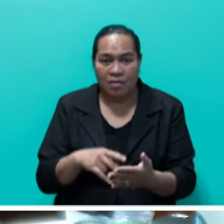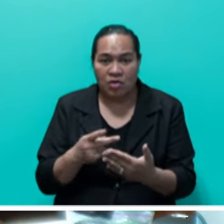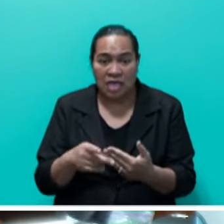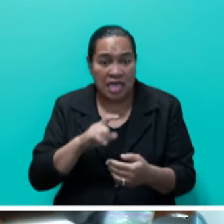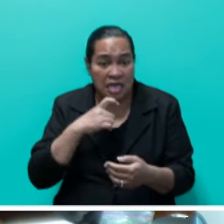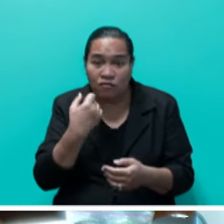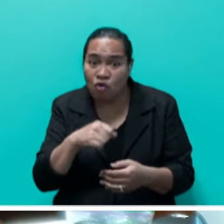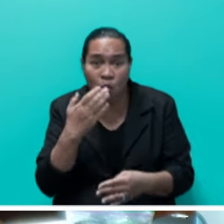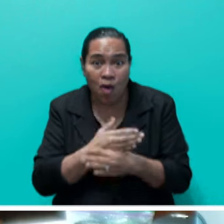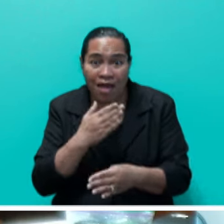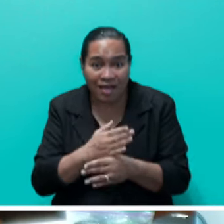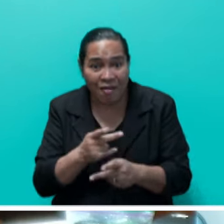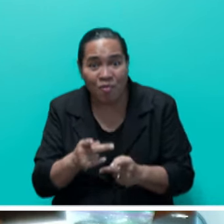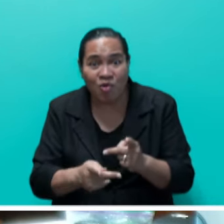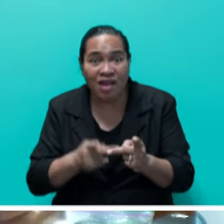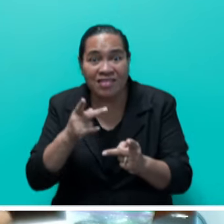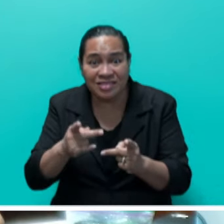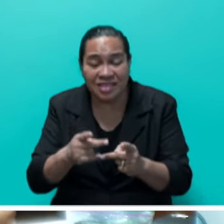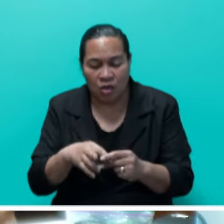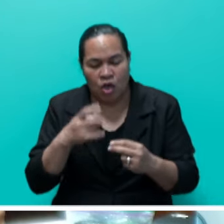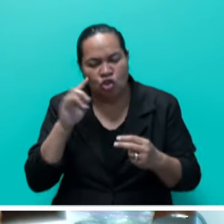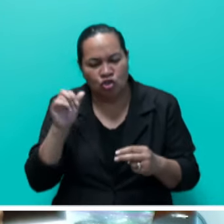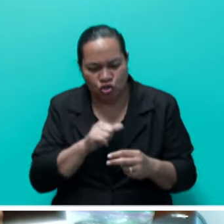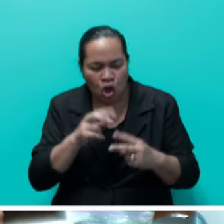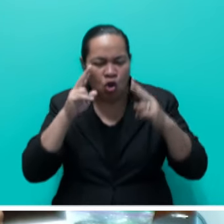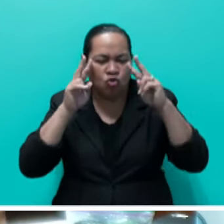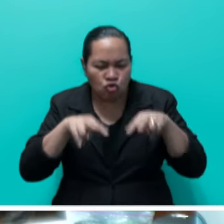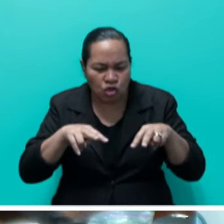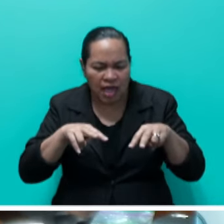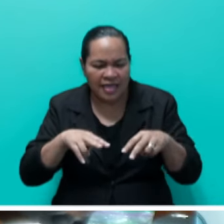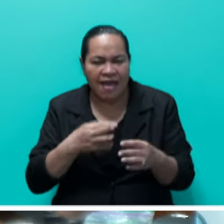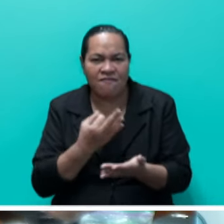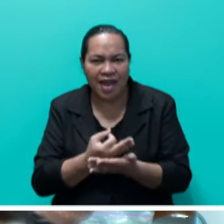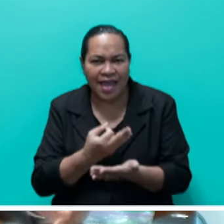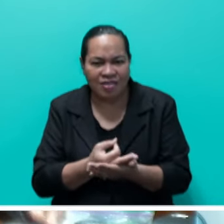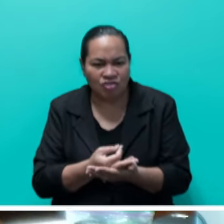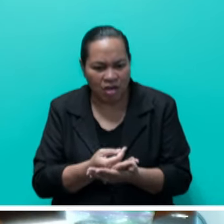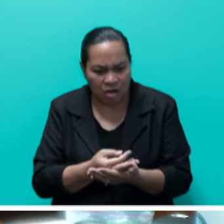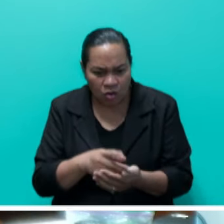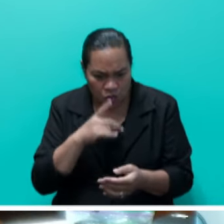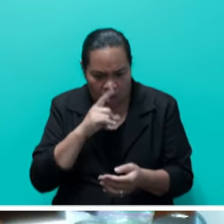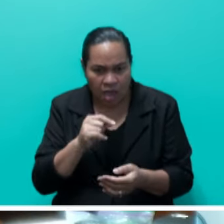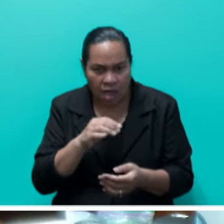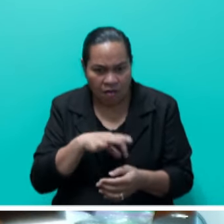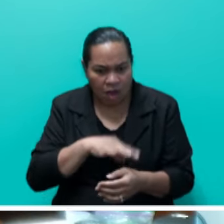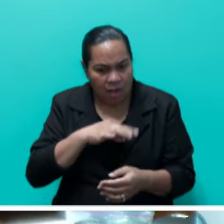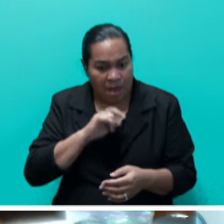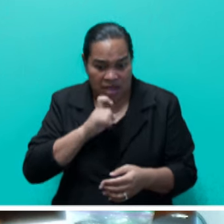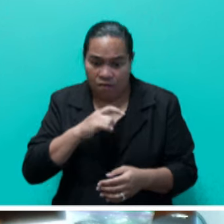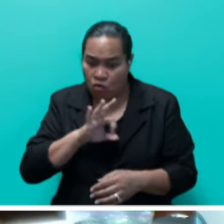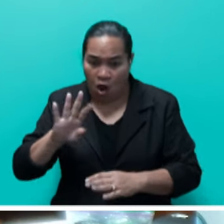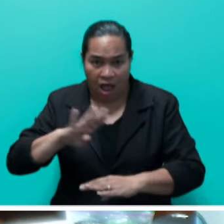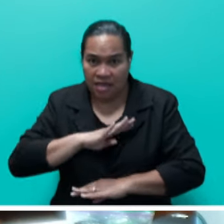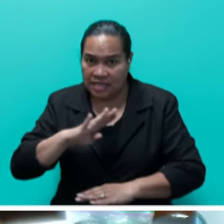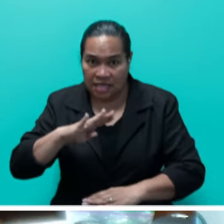work has progressed, if you look at the financial viability of the company or the developer, and you're not satisfied that they